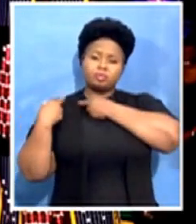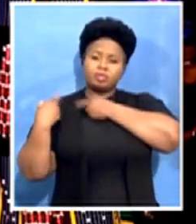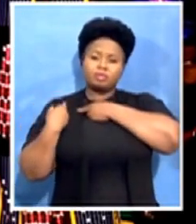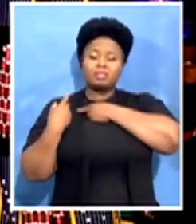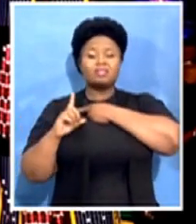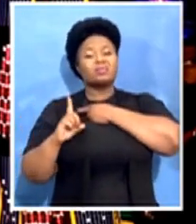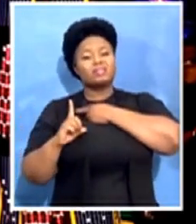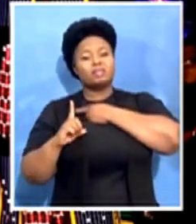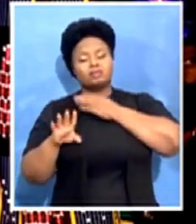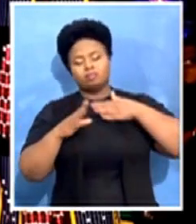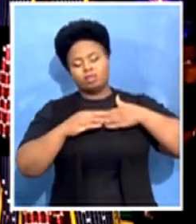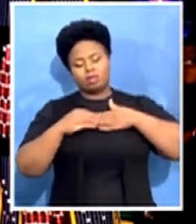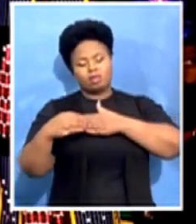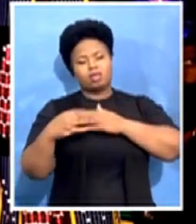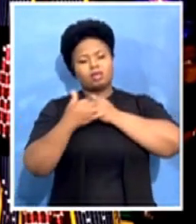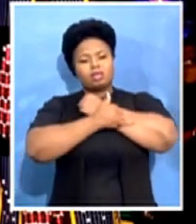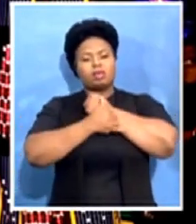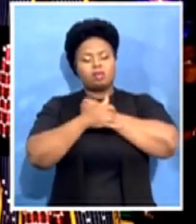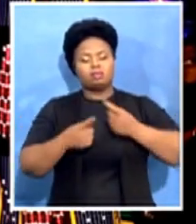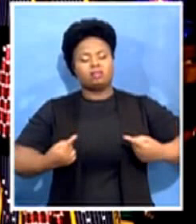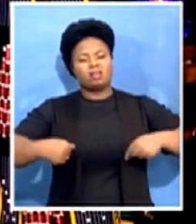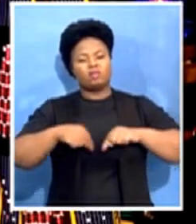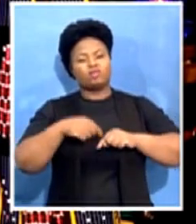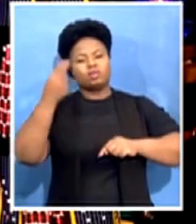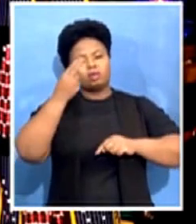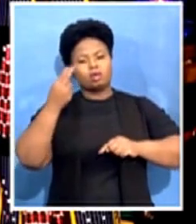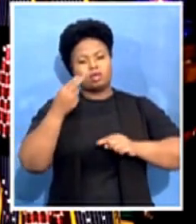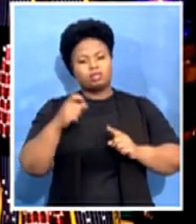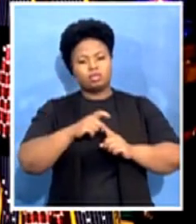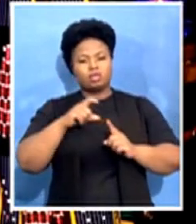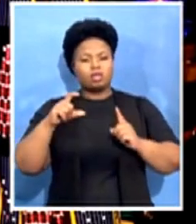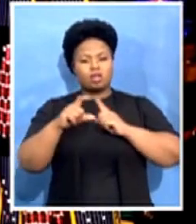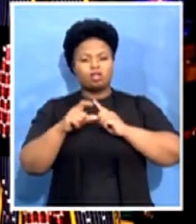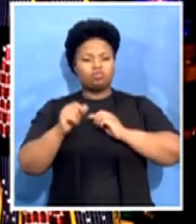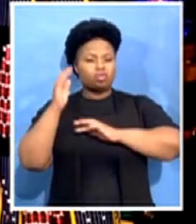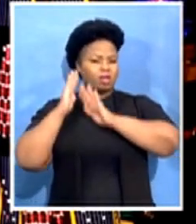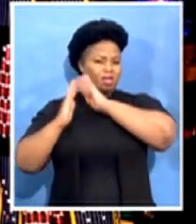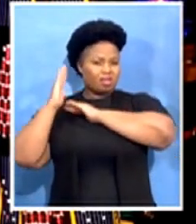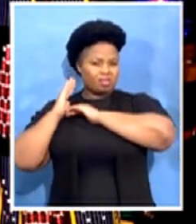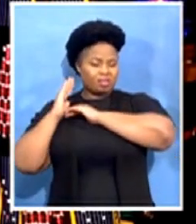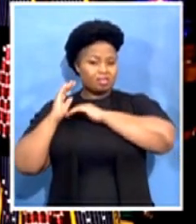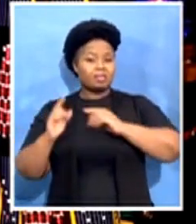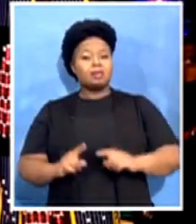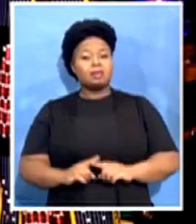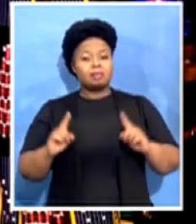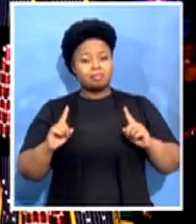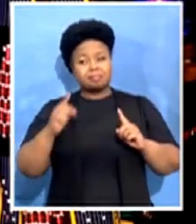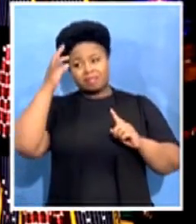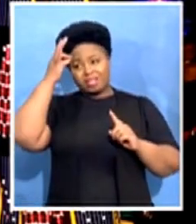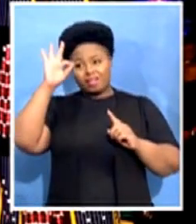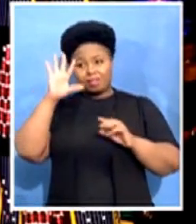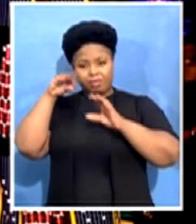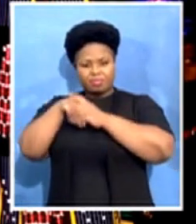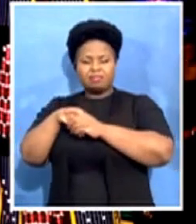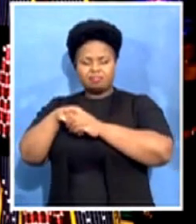arts and cultural heritage in the echelons of our government, but I stand here today